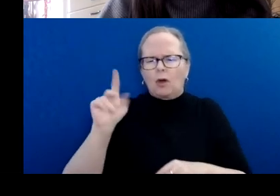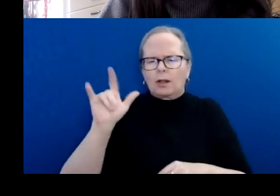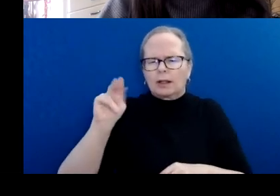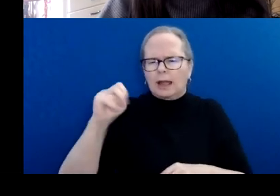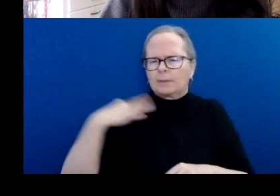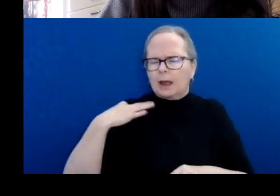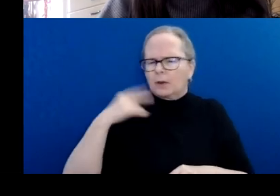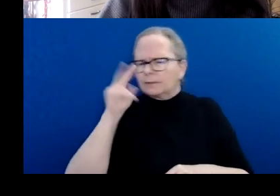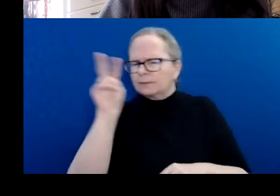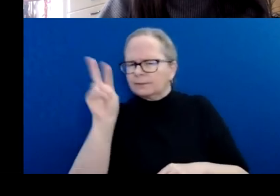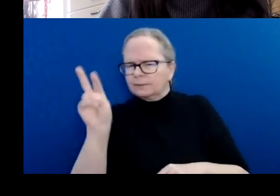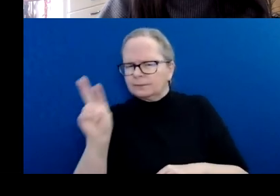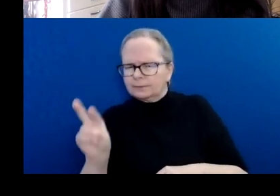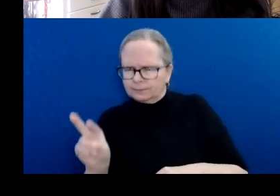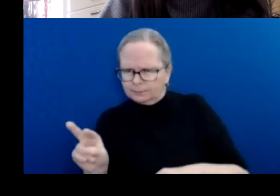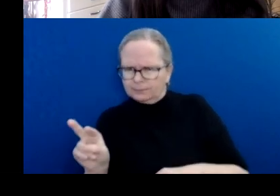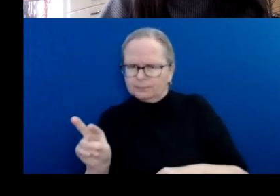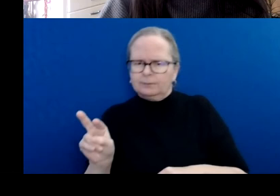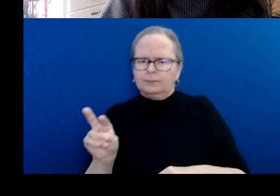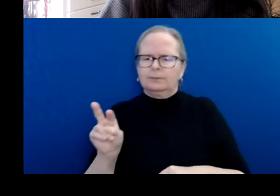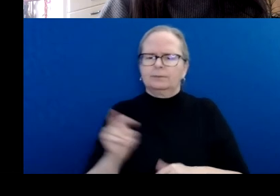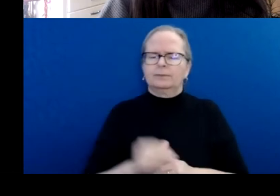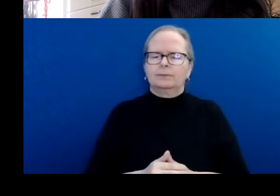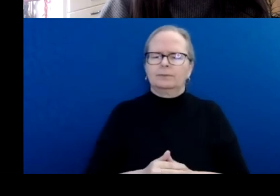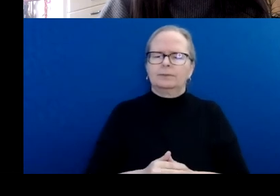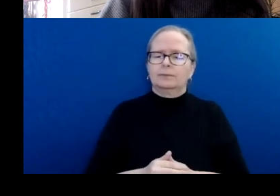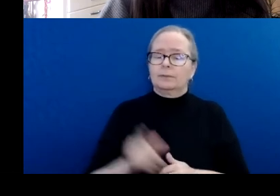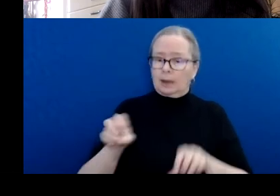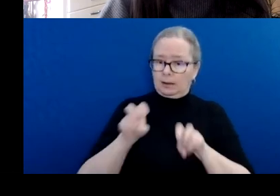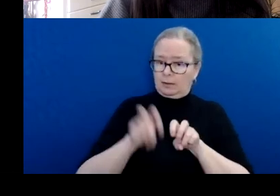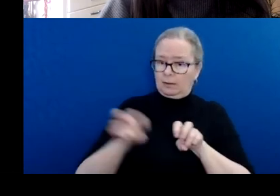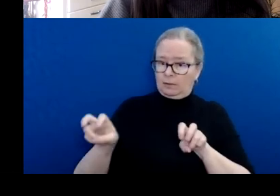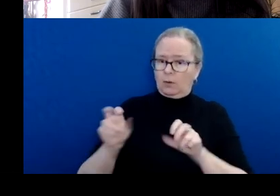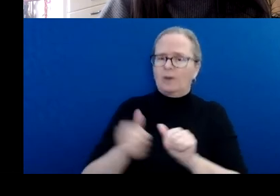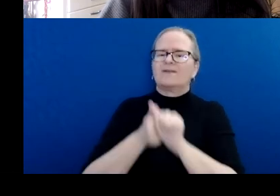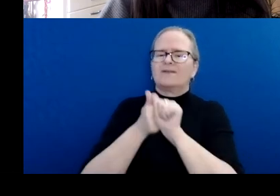and evaluate each application according to the criteria we just reviewed.